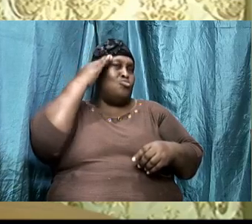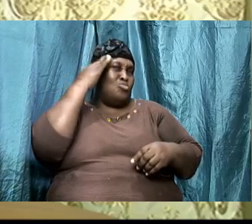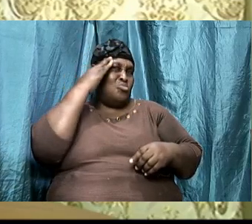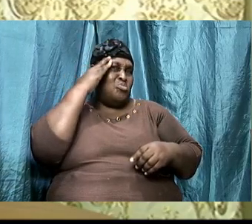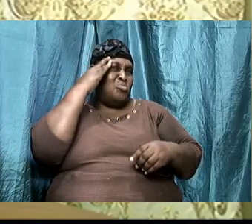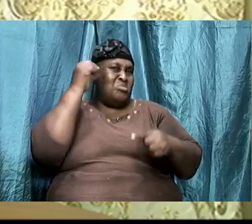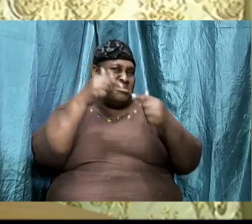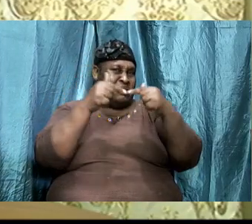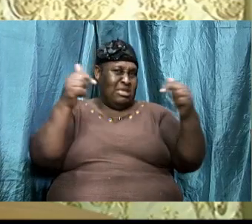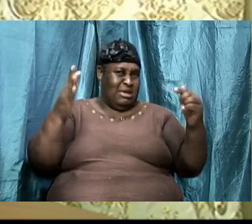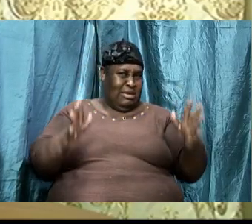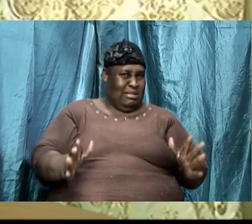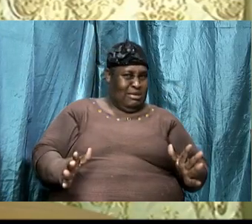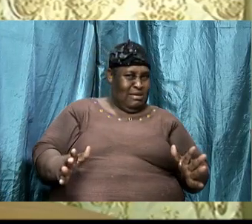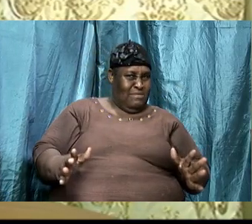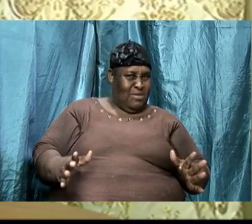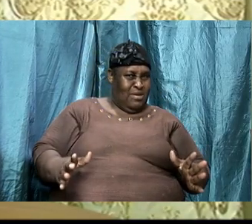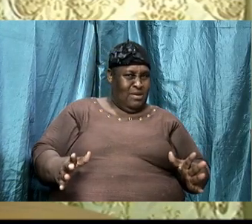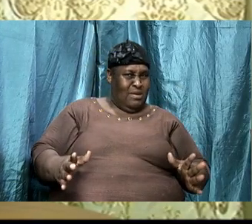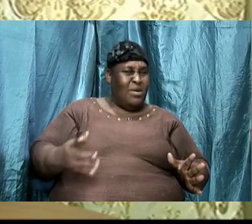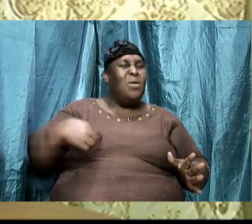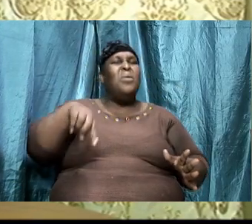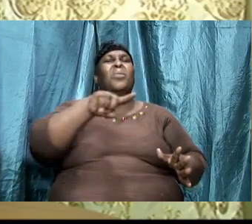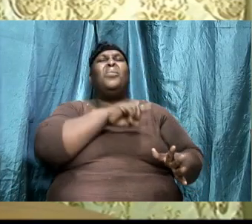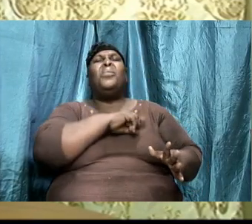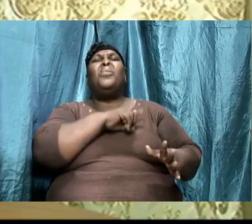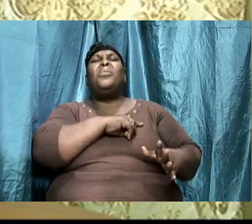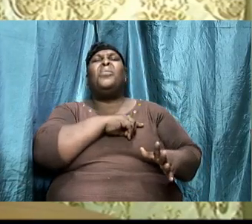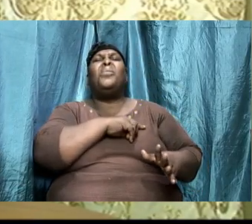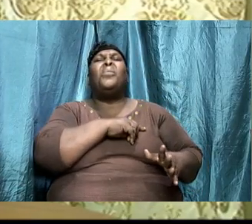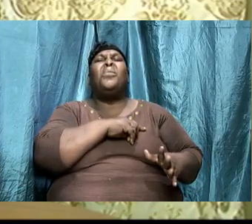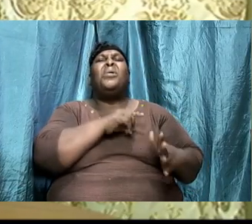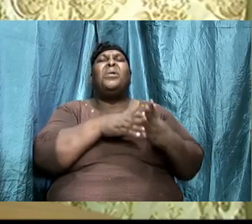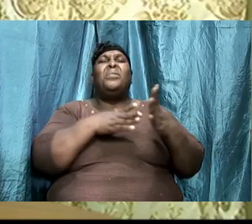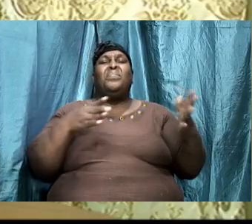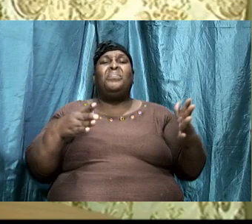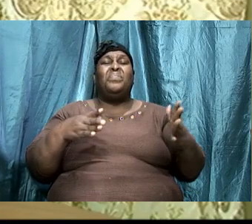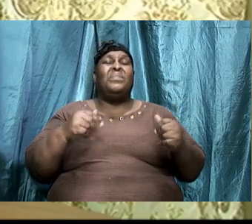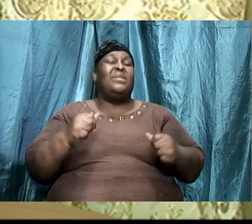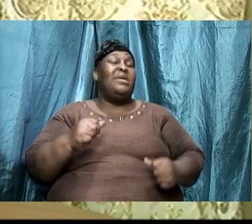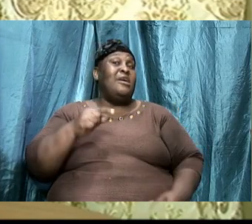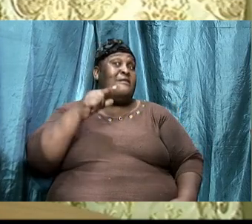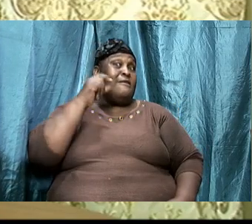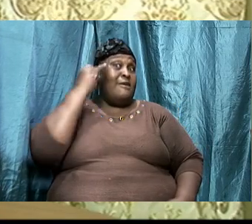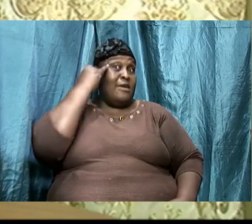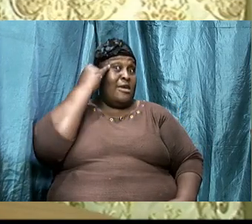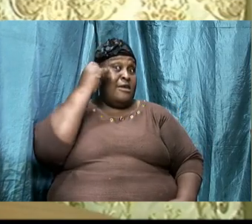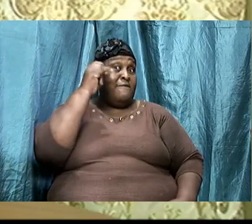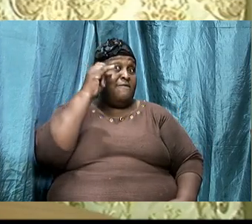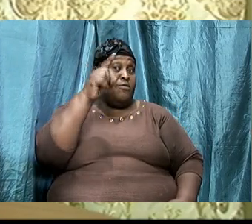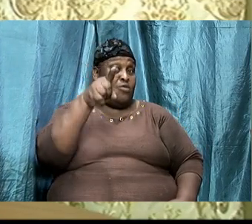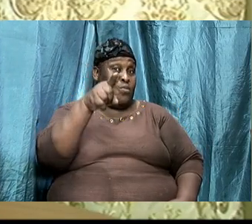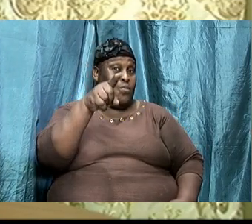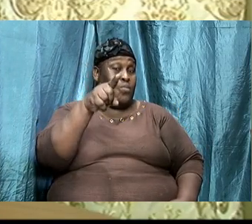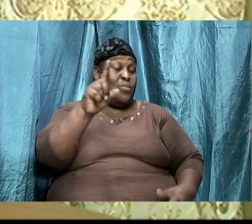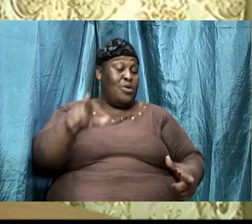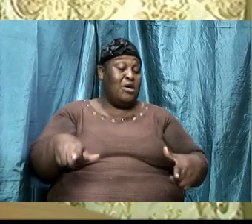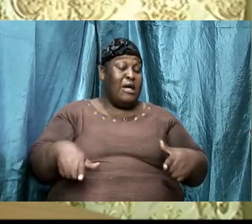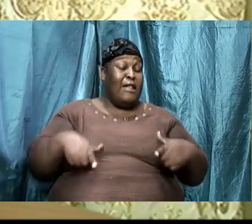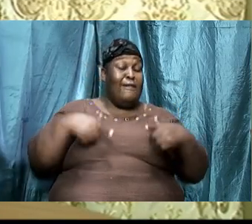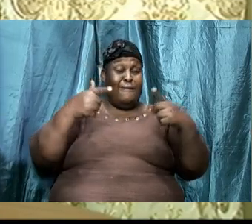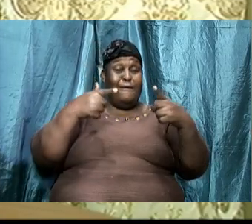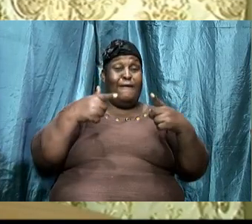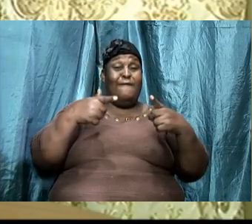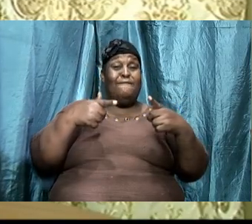Because if you are going to live a victorious Christian life, you have got to know your enemies.